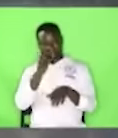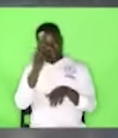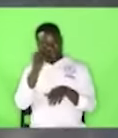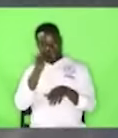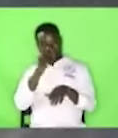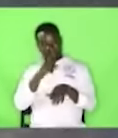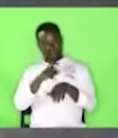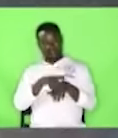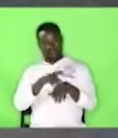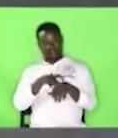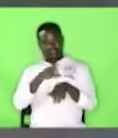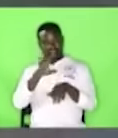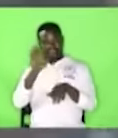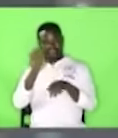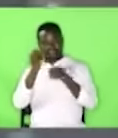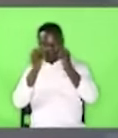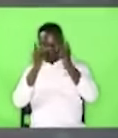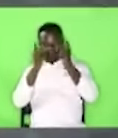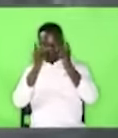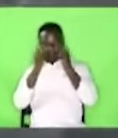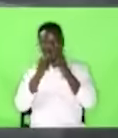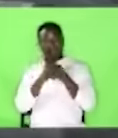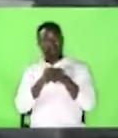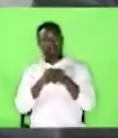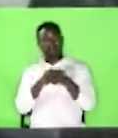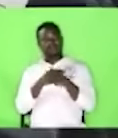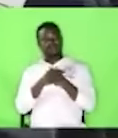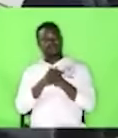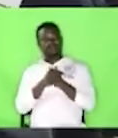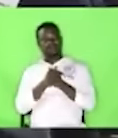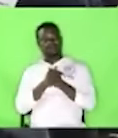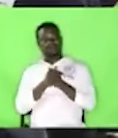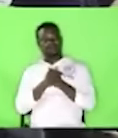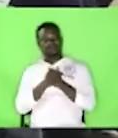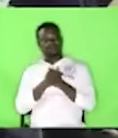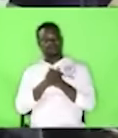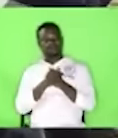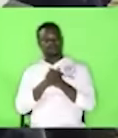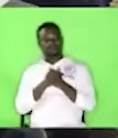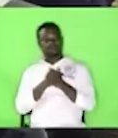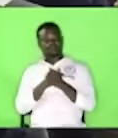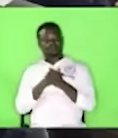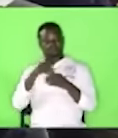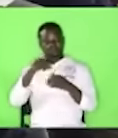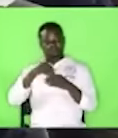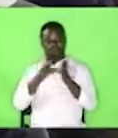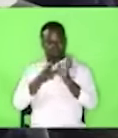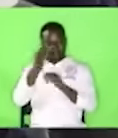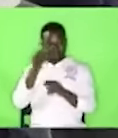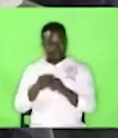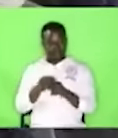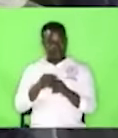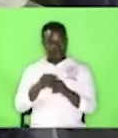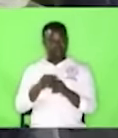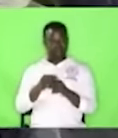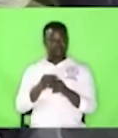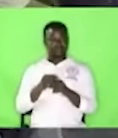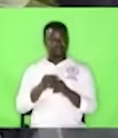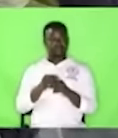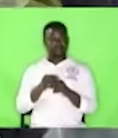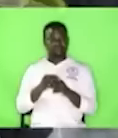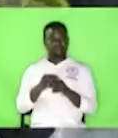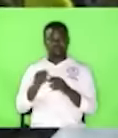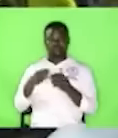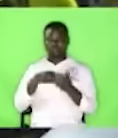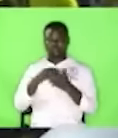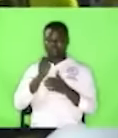I woke up then I started in the name of Jesus you forces of darkness